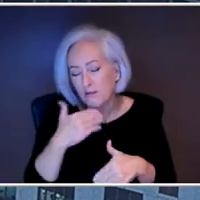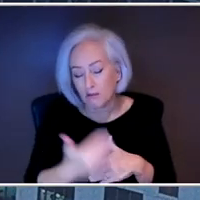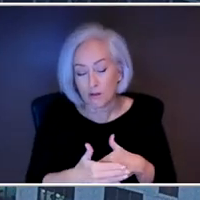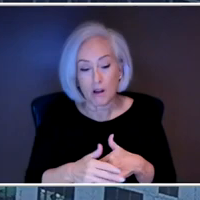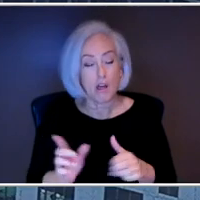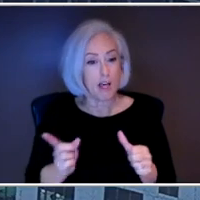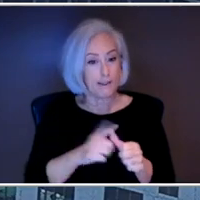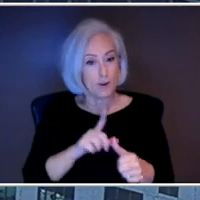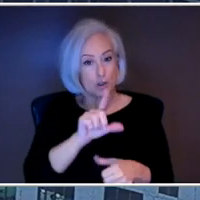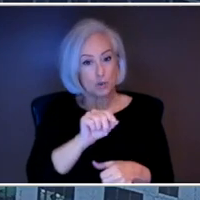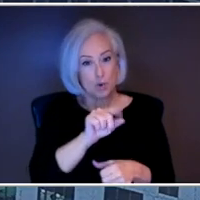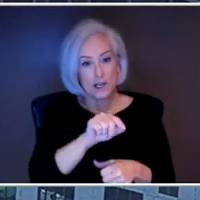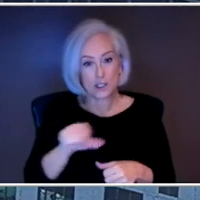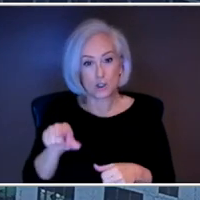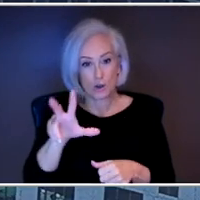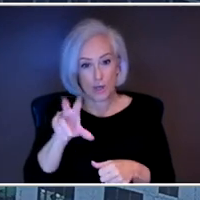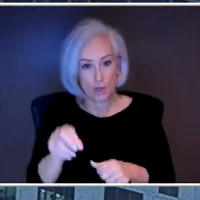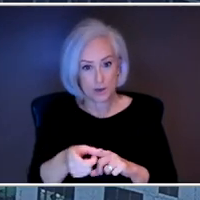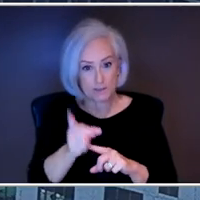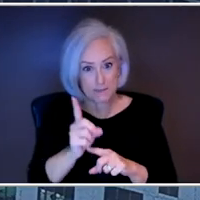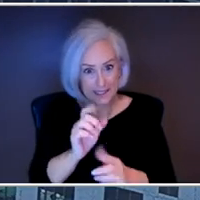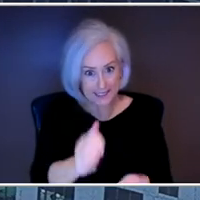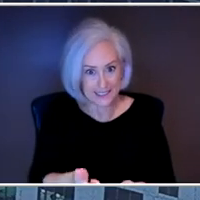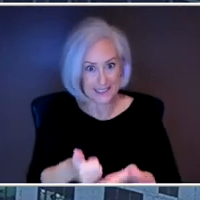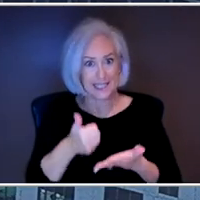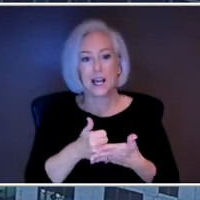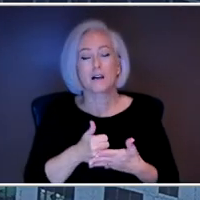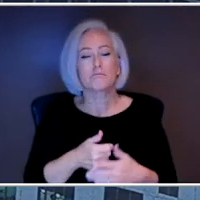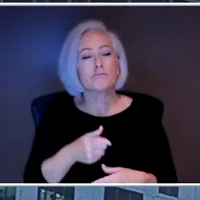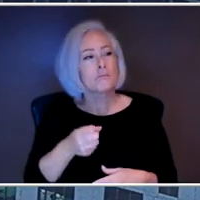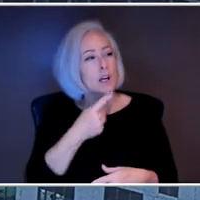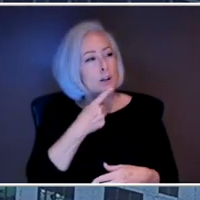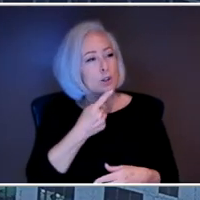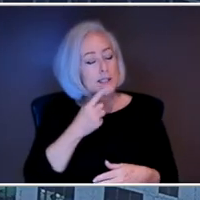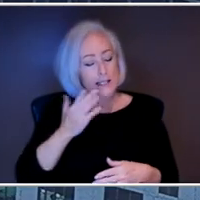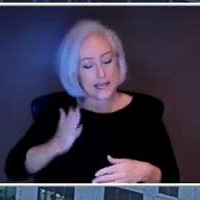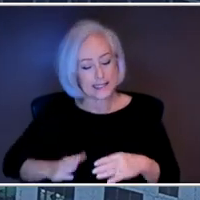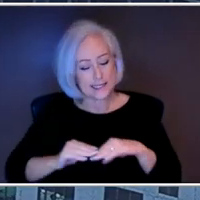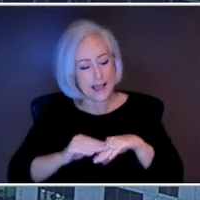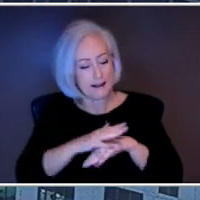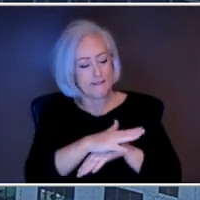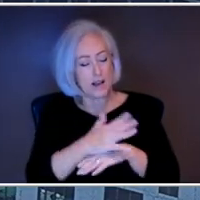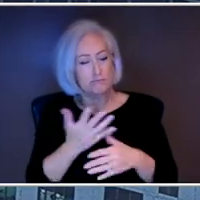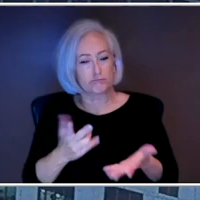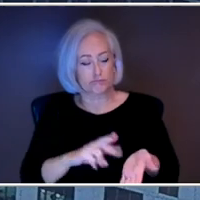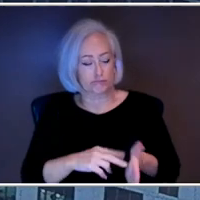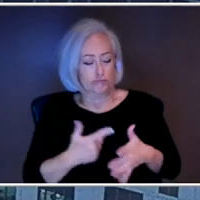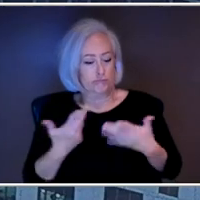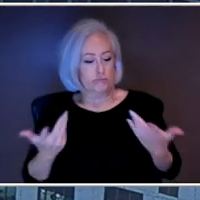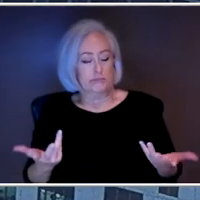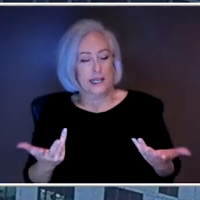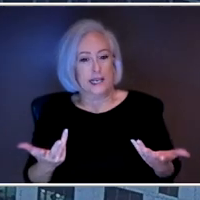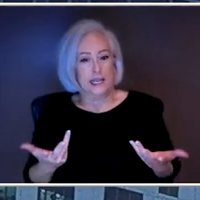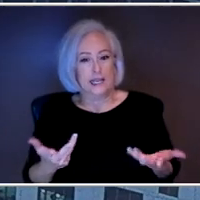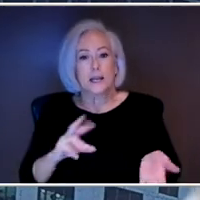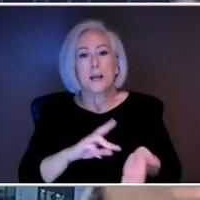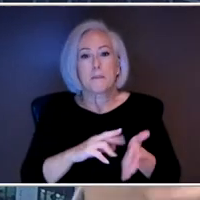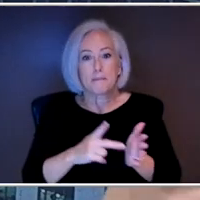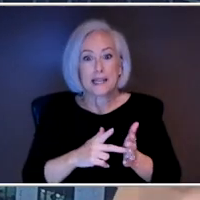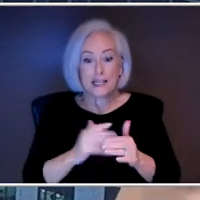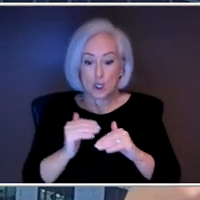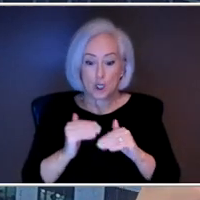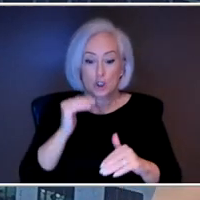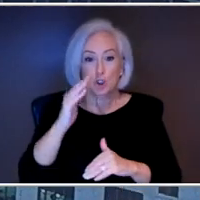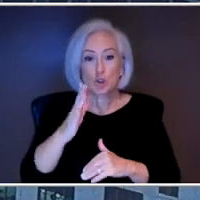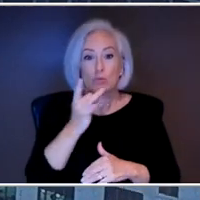you energized and going for the day. What kind of side effects? The biggest one we tell people about is impacting your sleep. So if you use too much light too long, it can actually